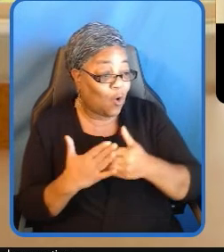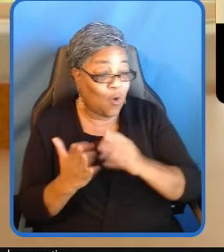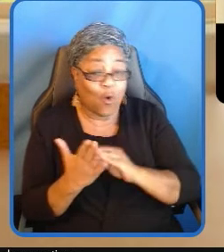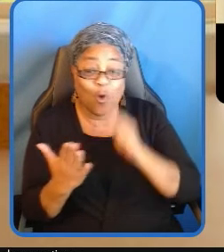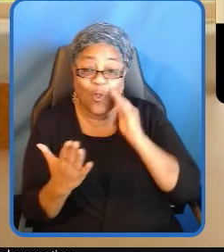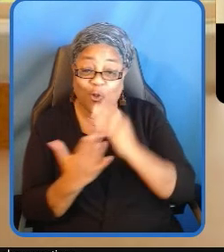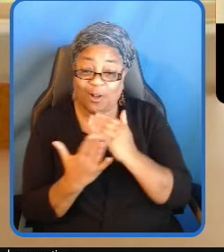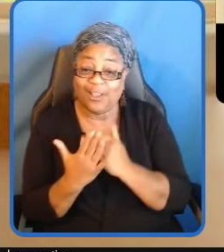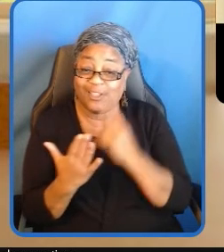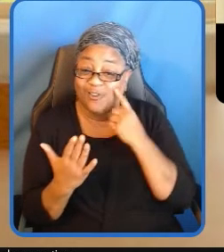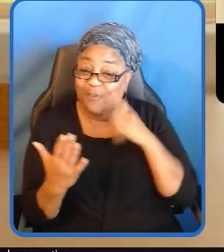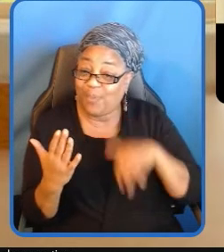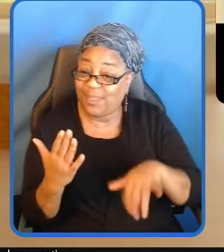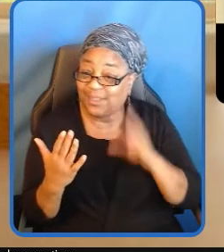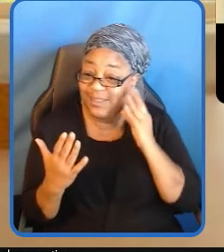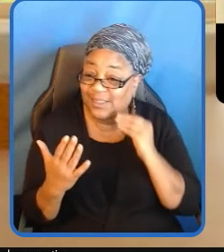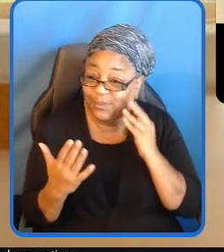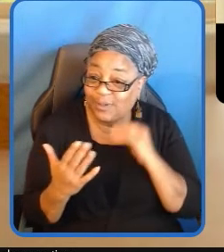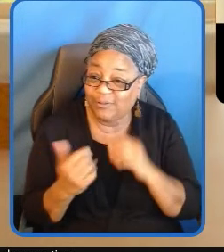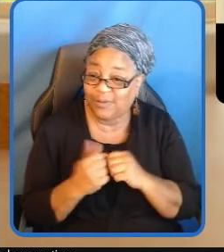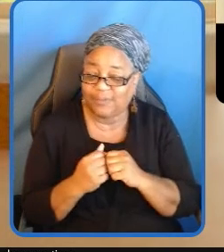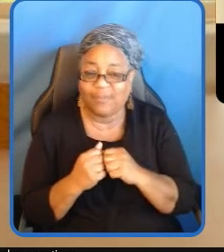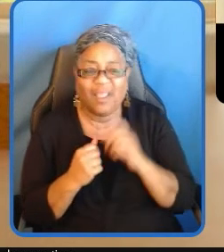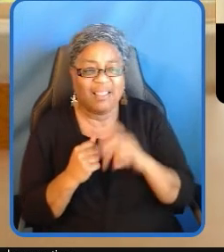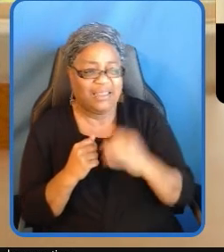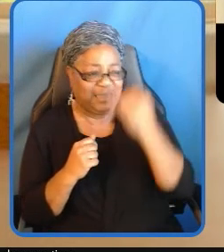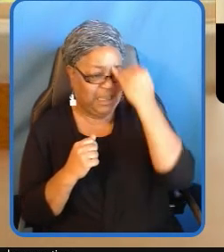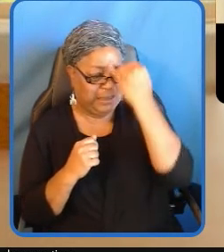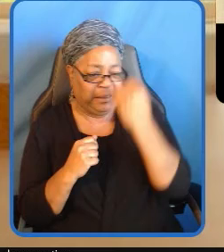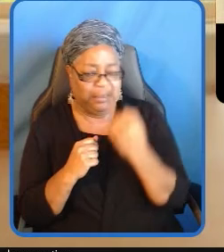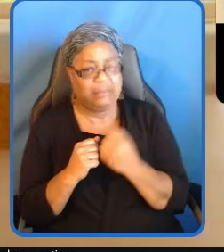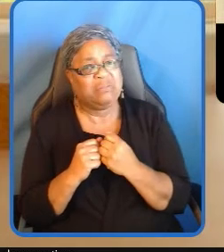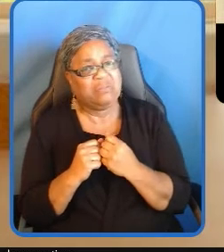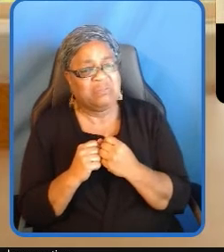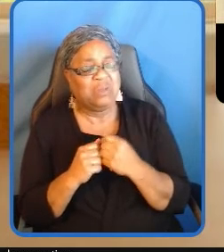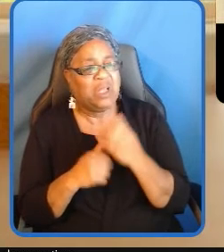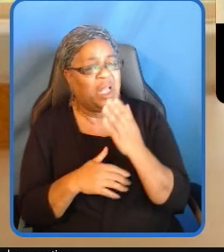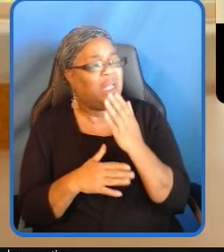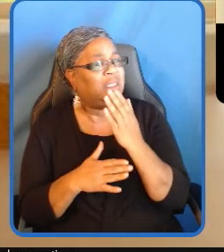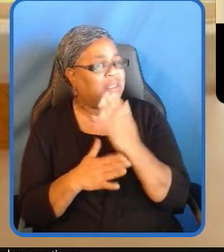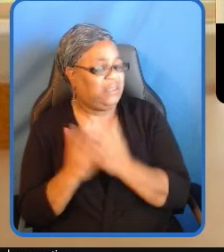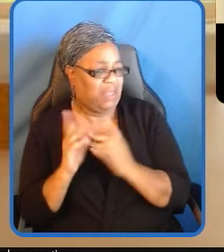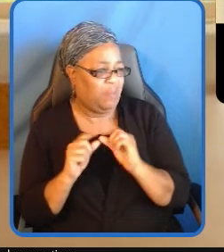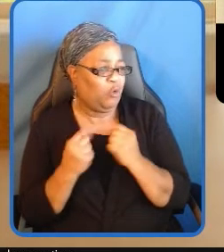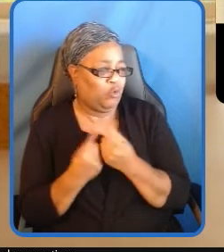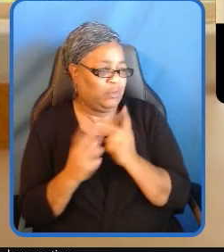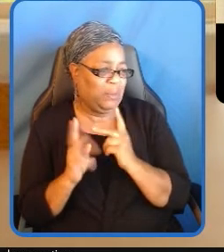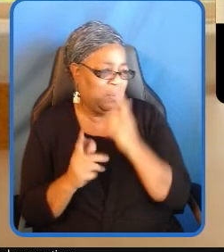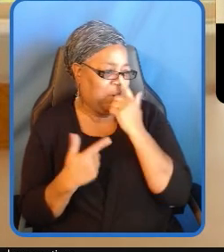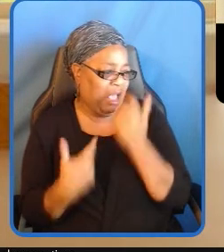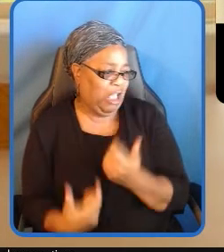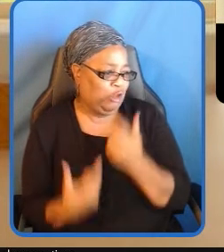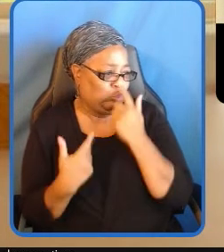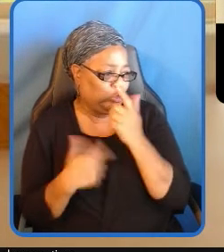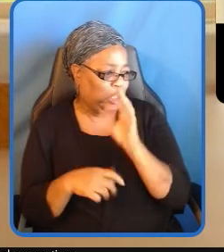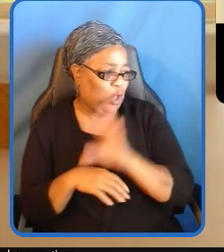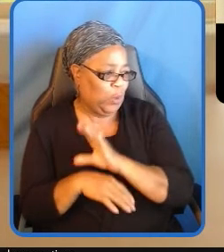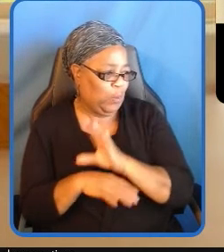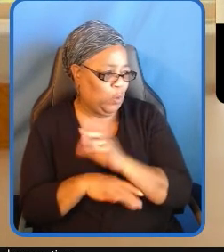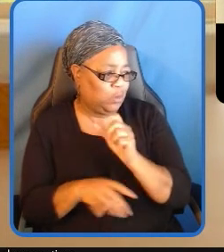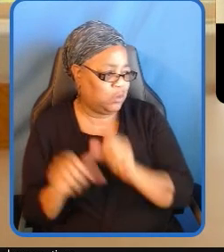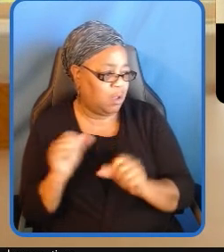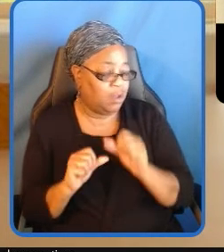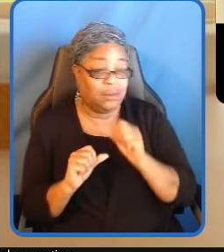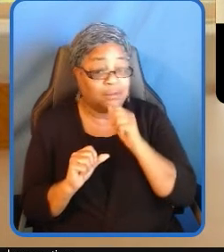the idea that certain groups of people are not interested in computer science is simply not true our nearly